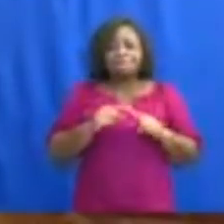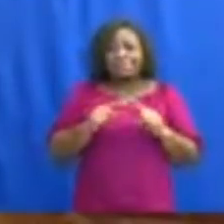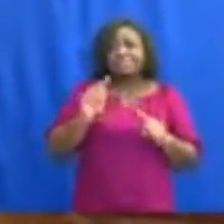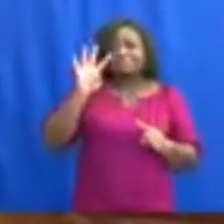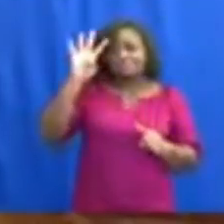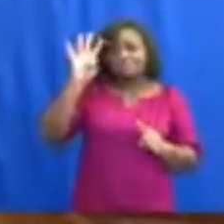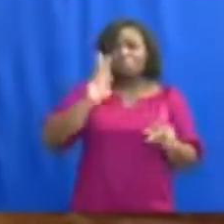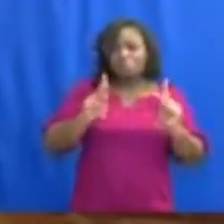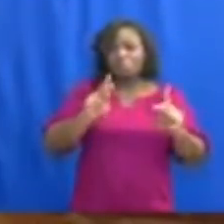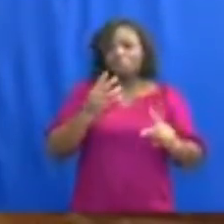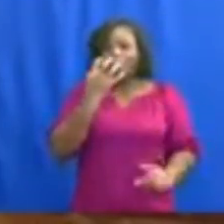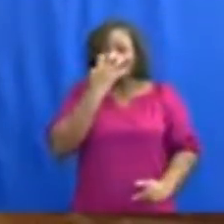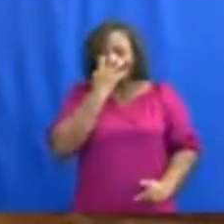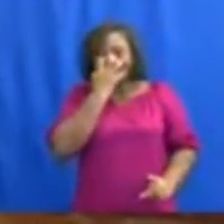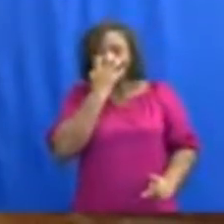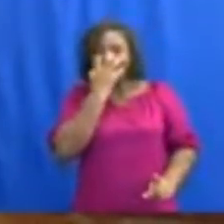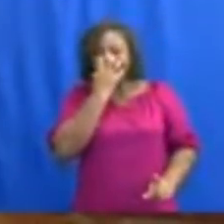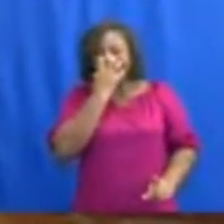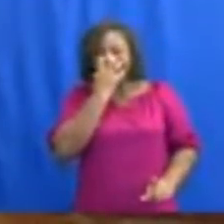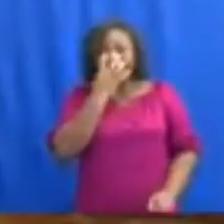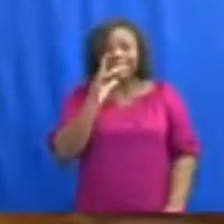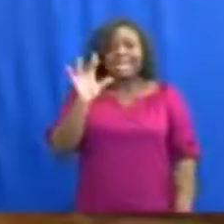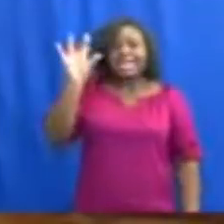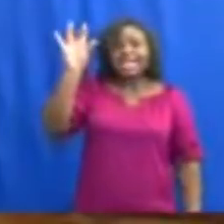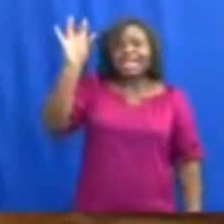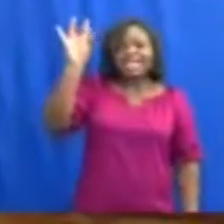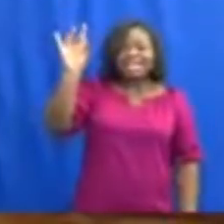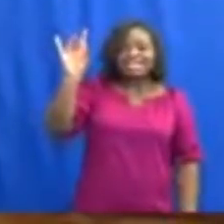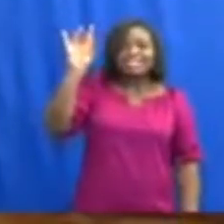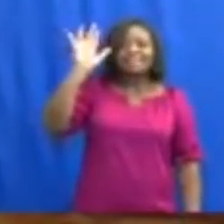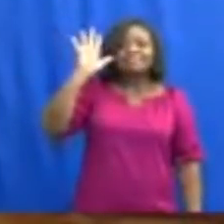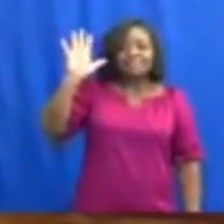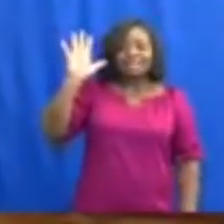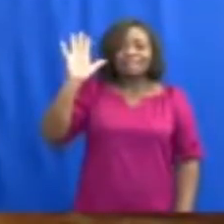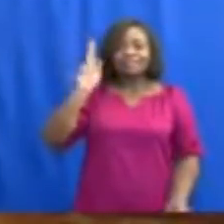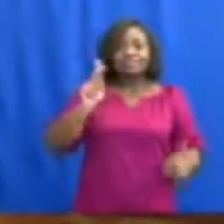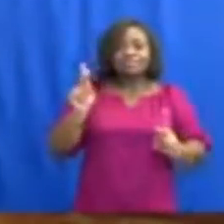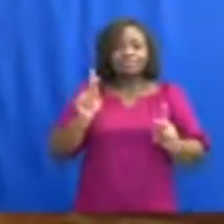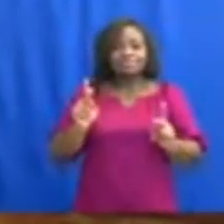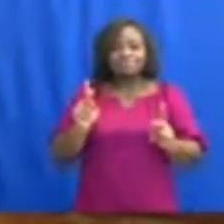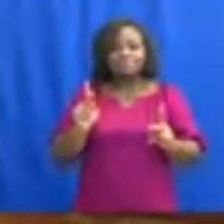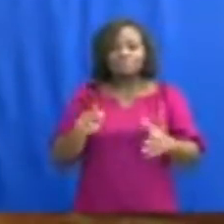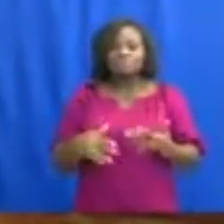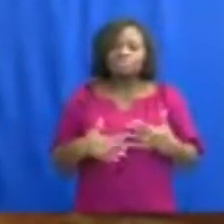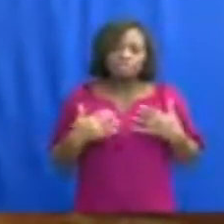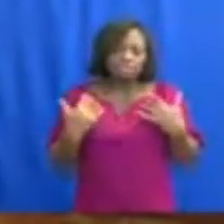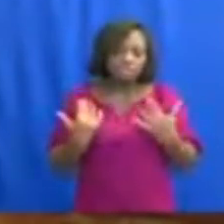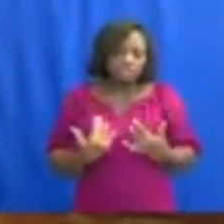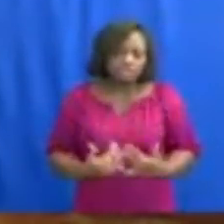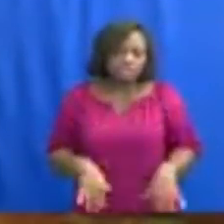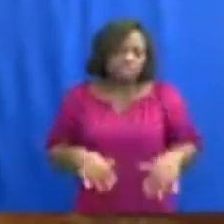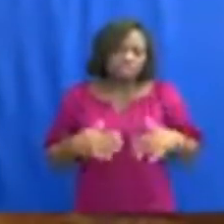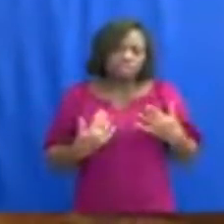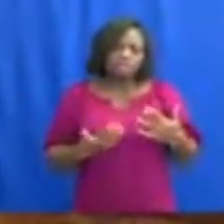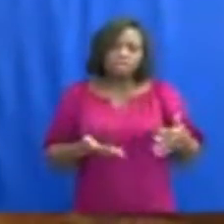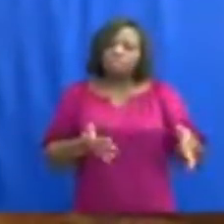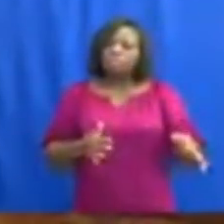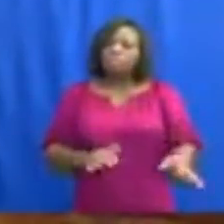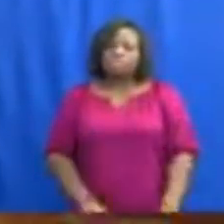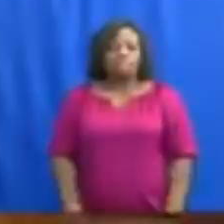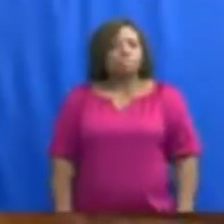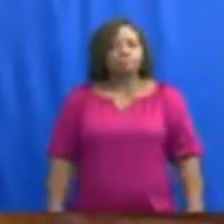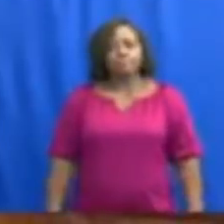ventilators. 85 persons have regrettably died. This